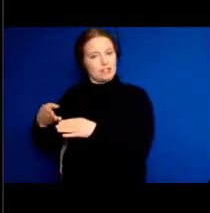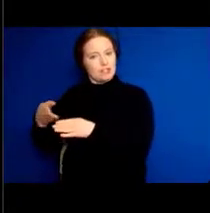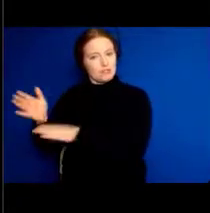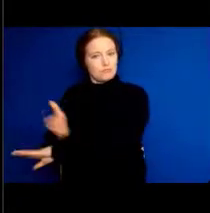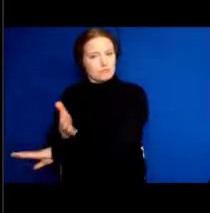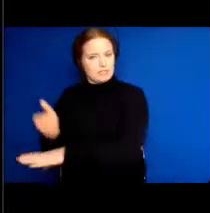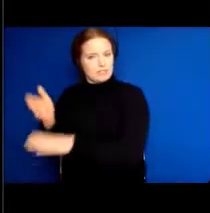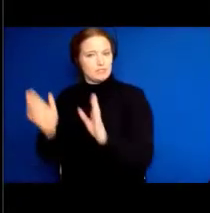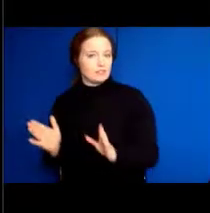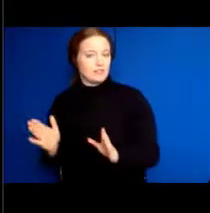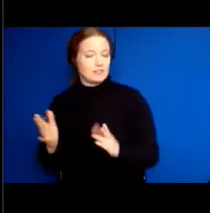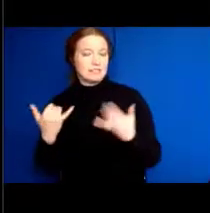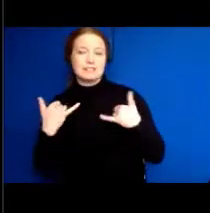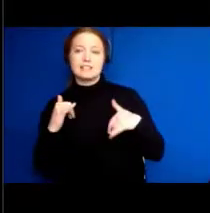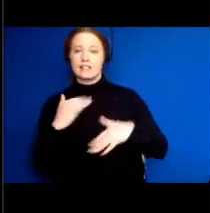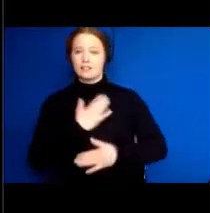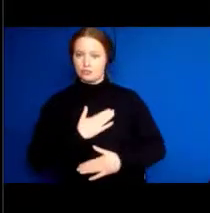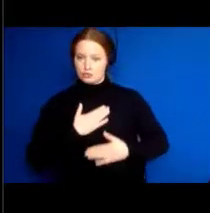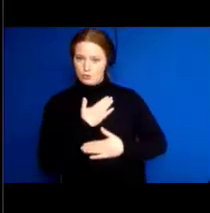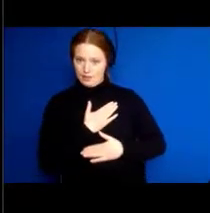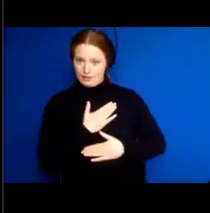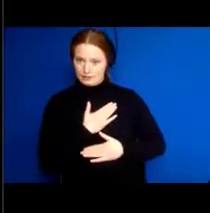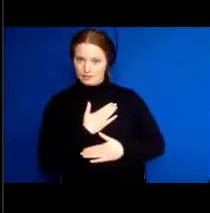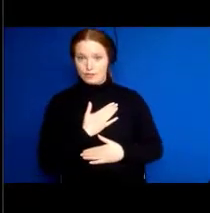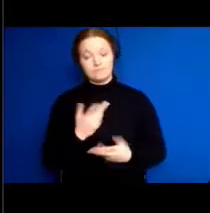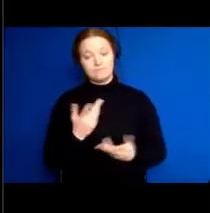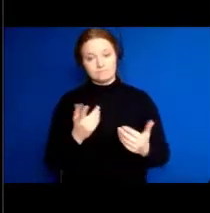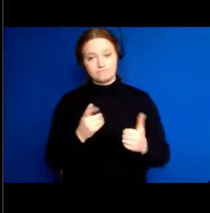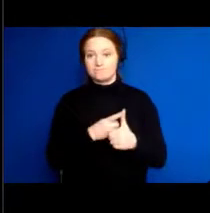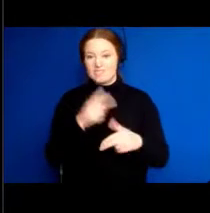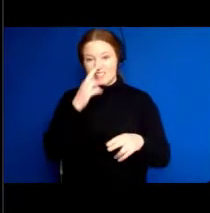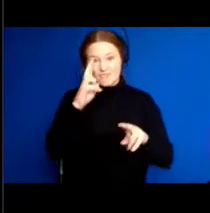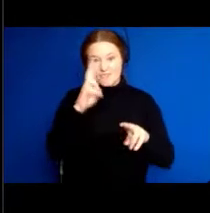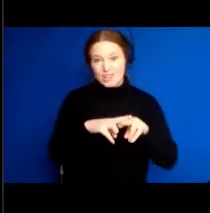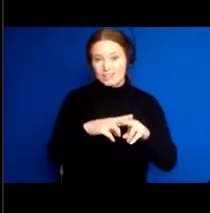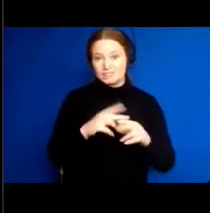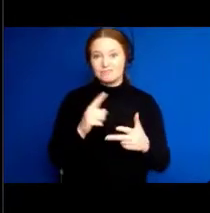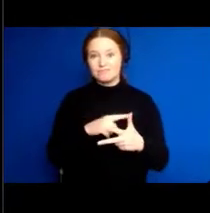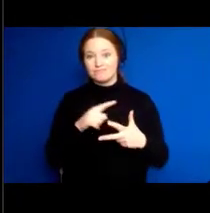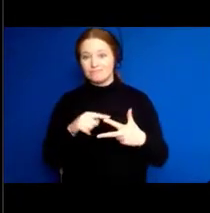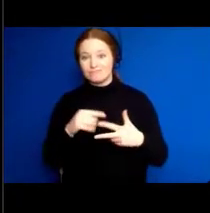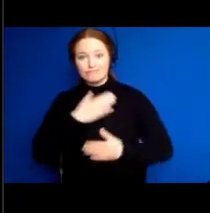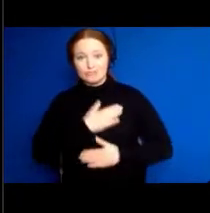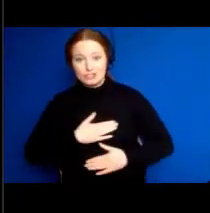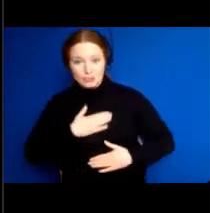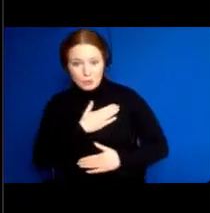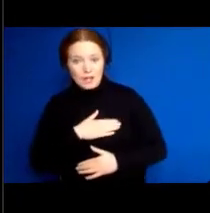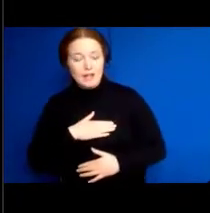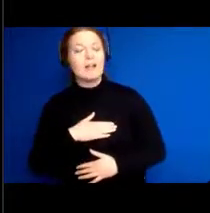from, you know, being entertaining and fun? So maybe you would like to go to that activity.